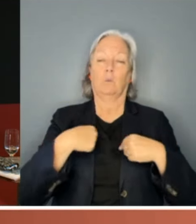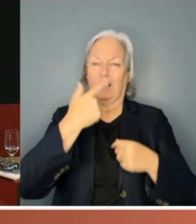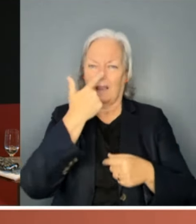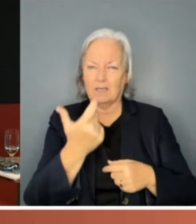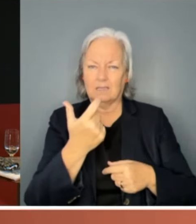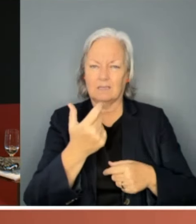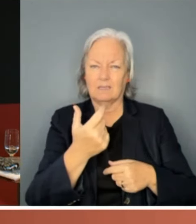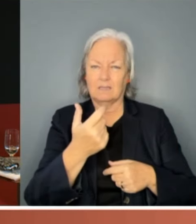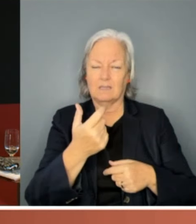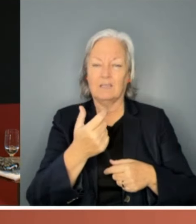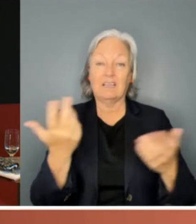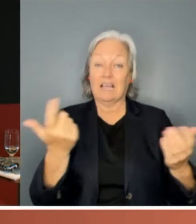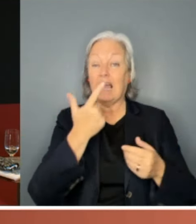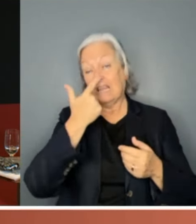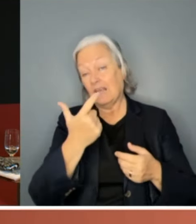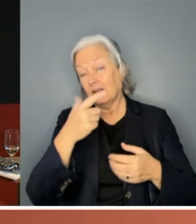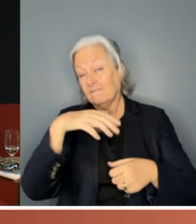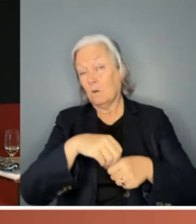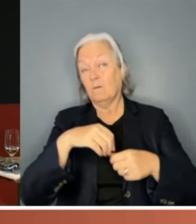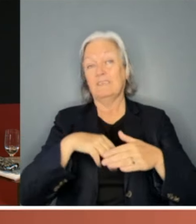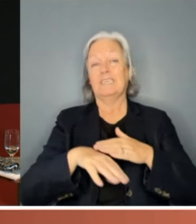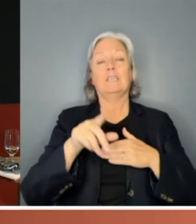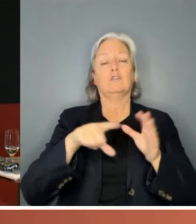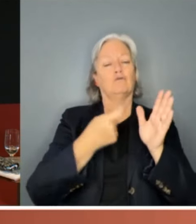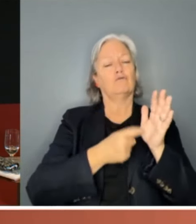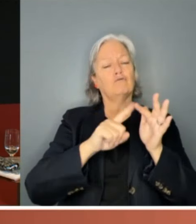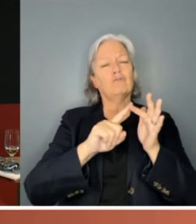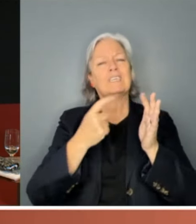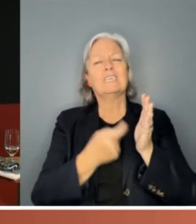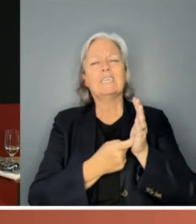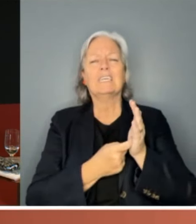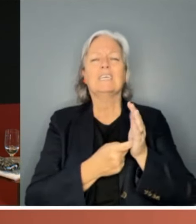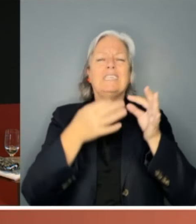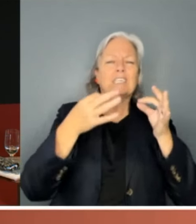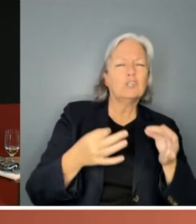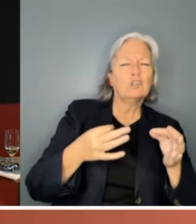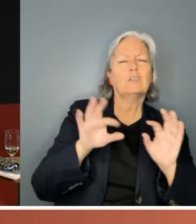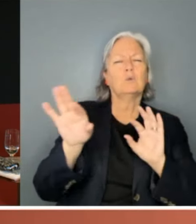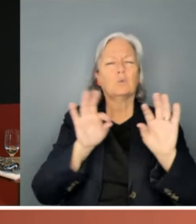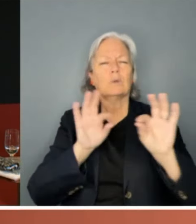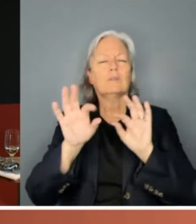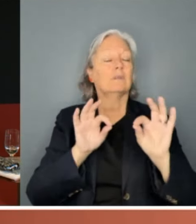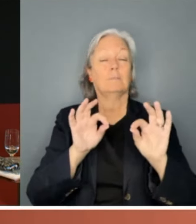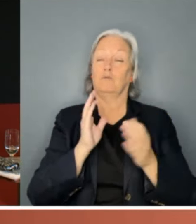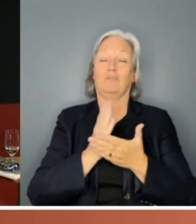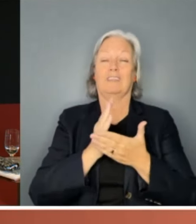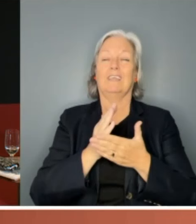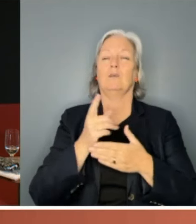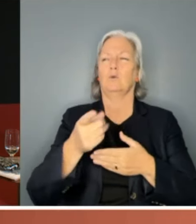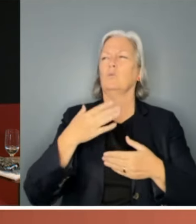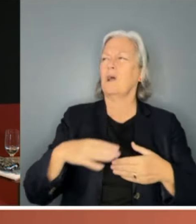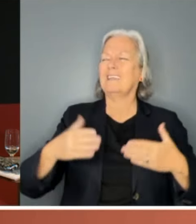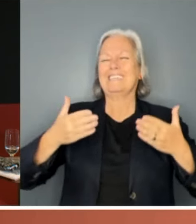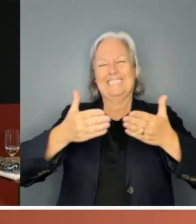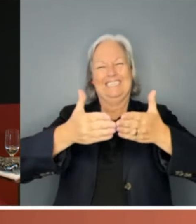luck is involved in career choices and what have you. But it is actually about broadening enormously